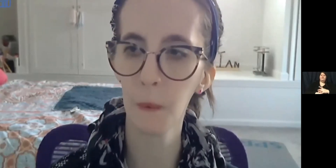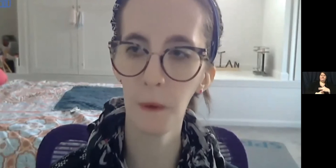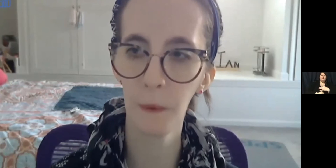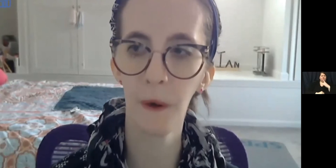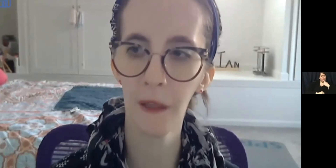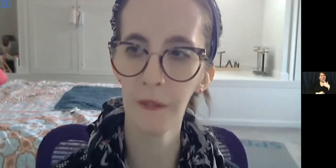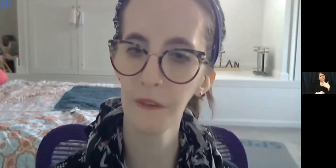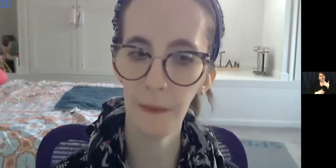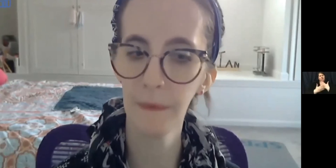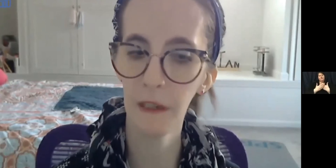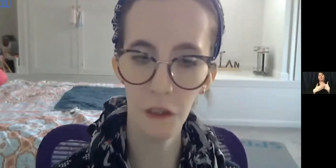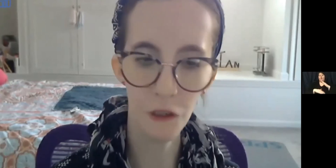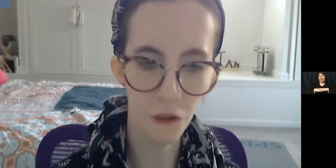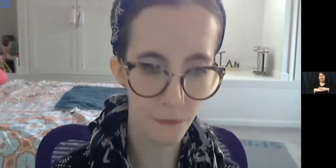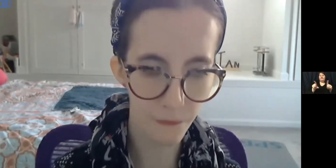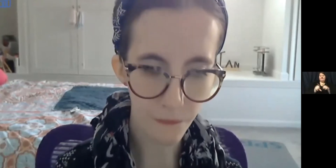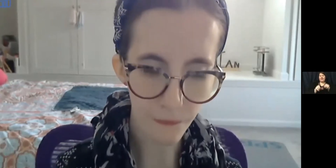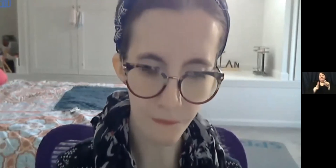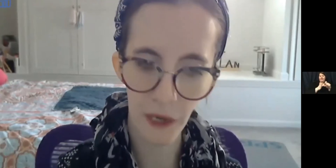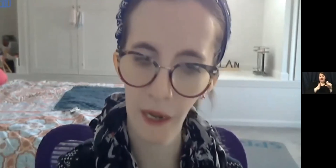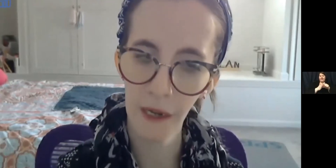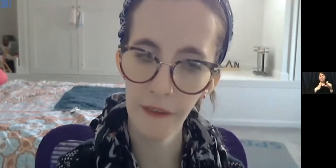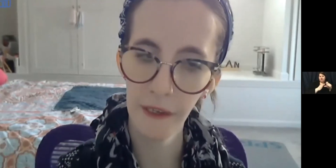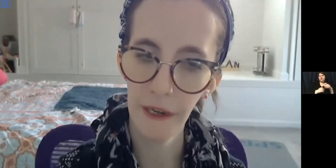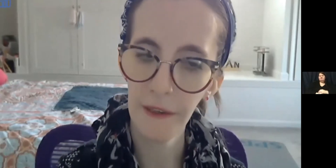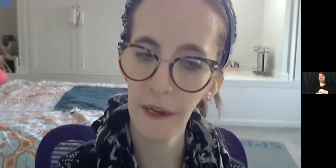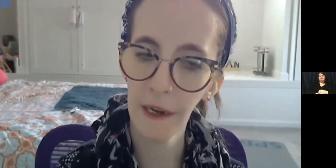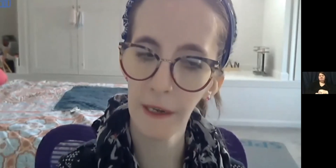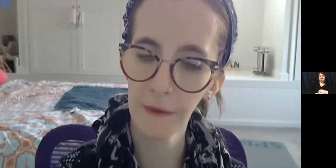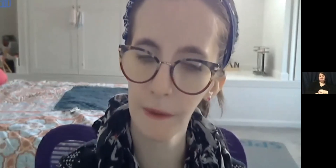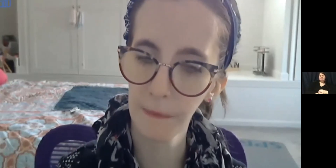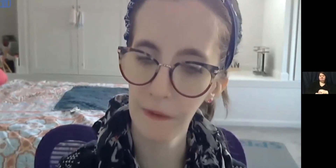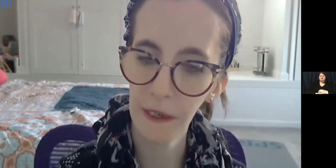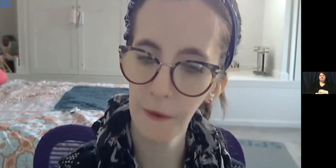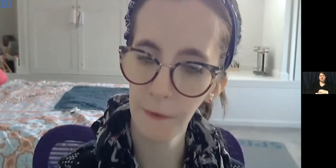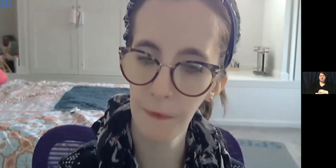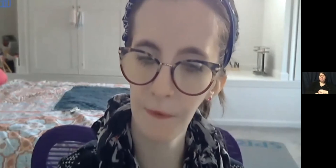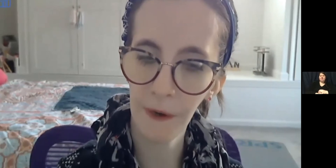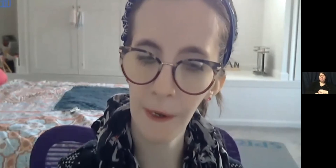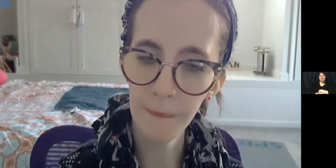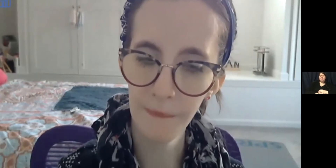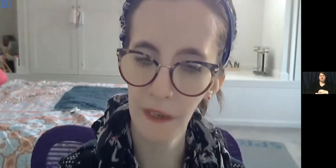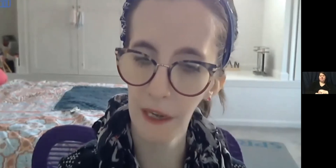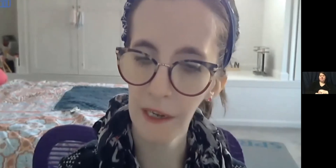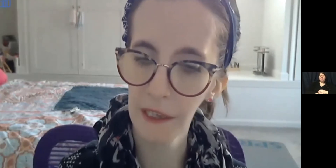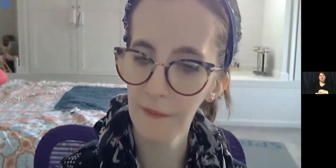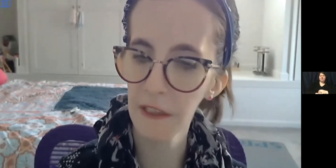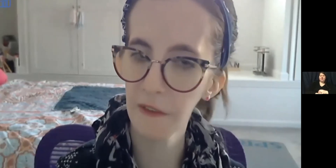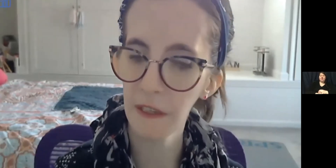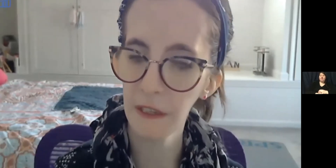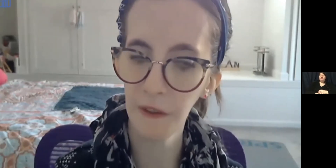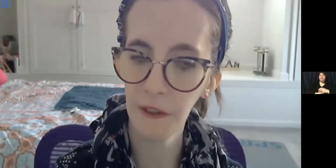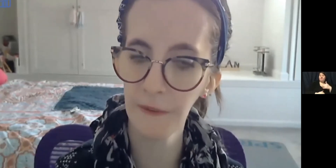that we were on the same page. Chanel in the project program, I